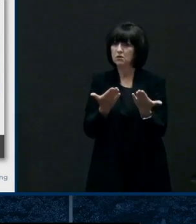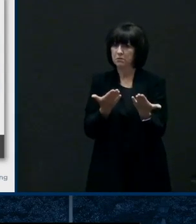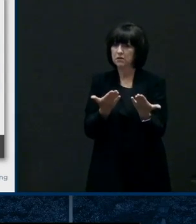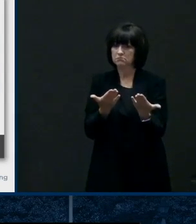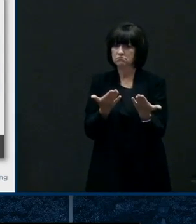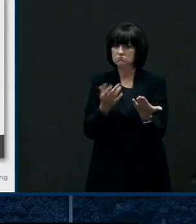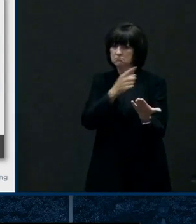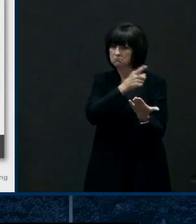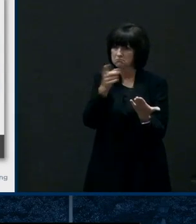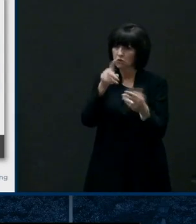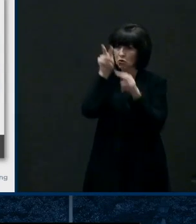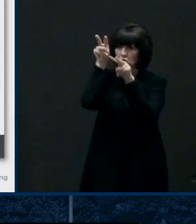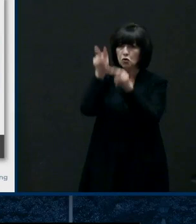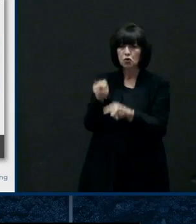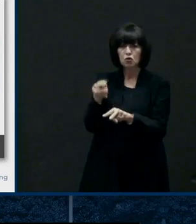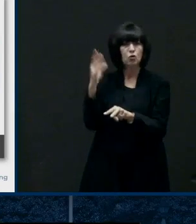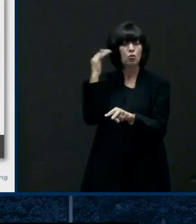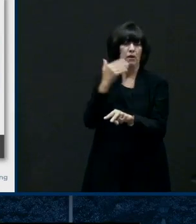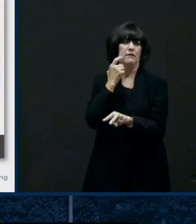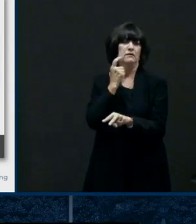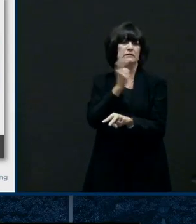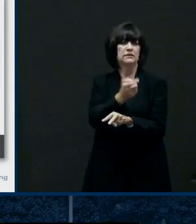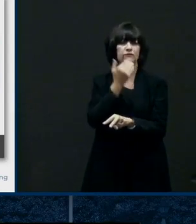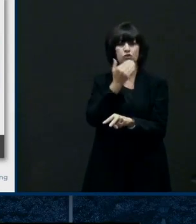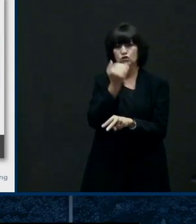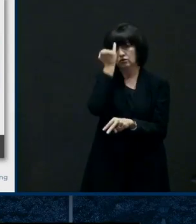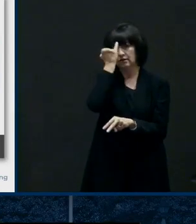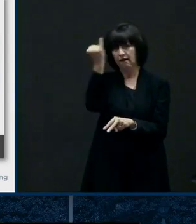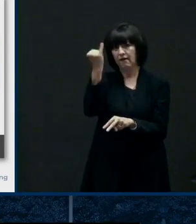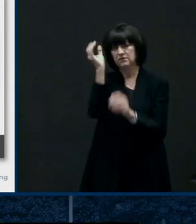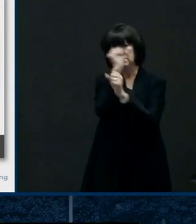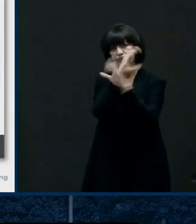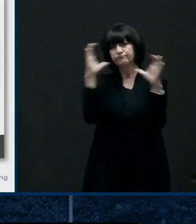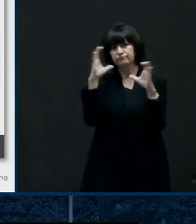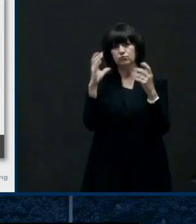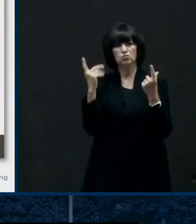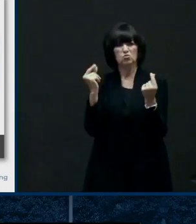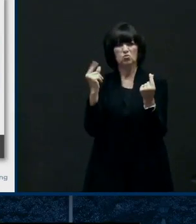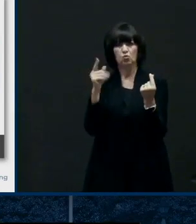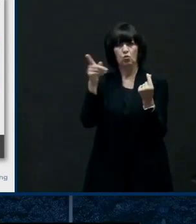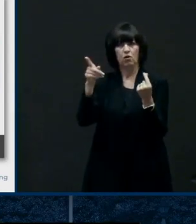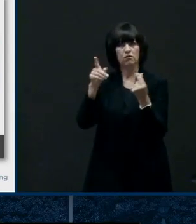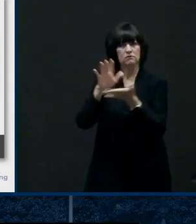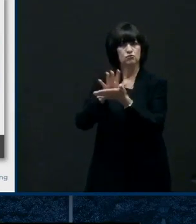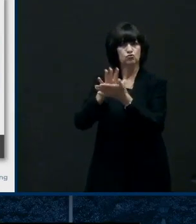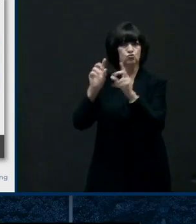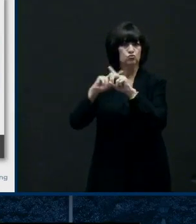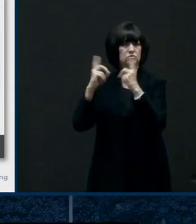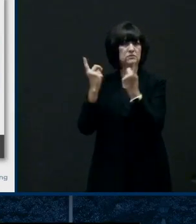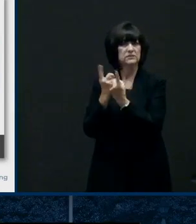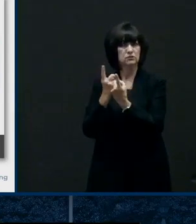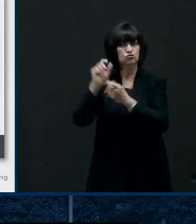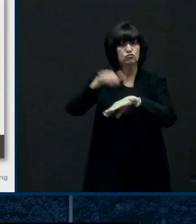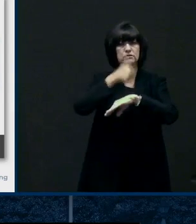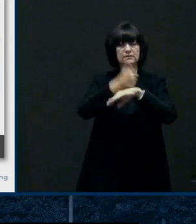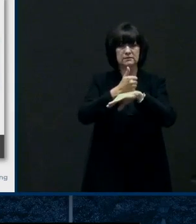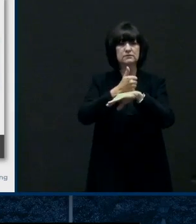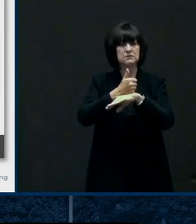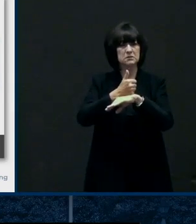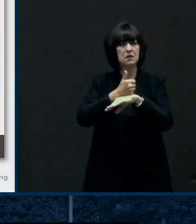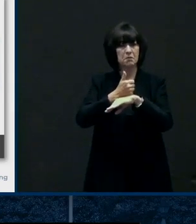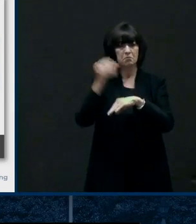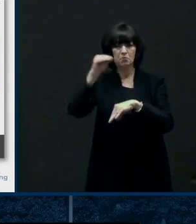to you to give you an idea of of a district has developed a hybrid model a hybrid of remote uh